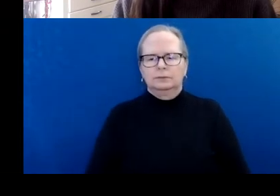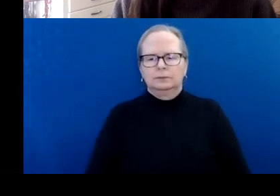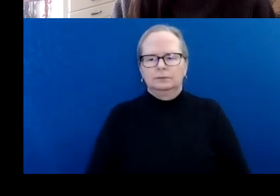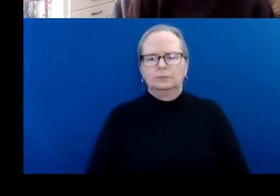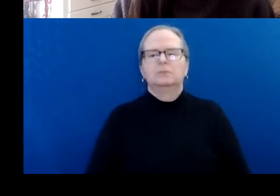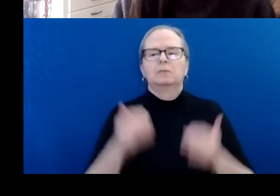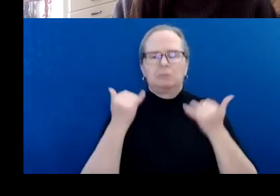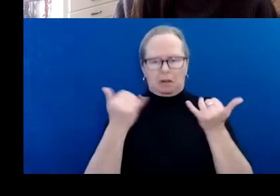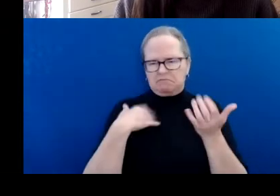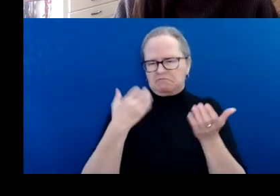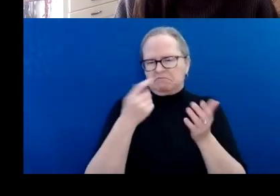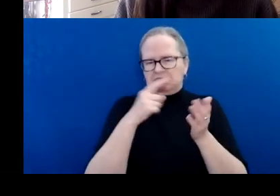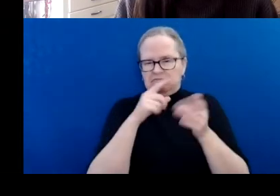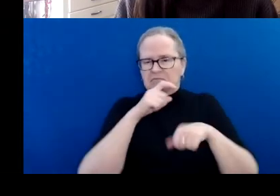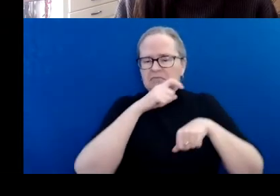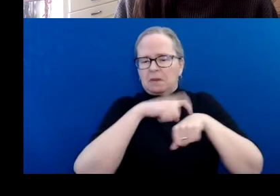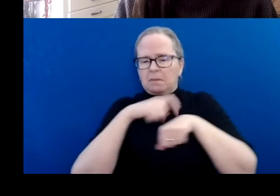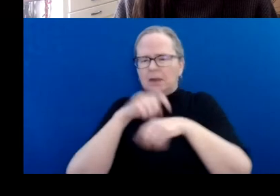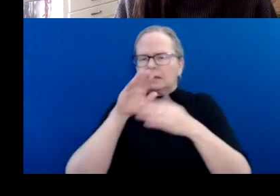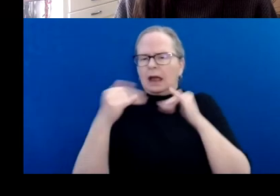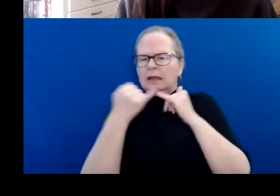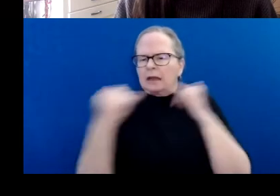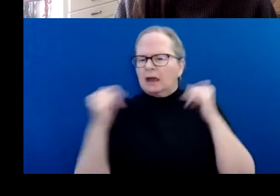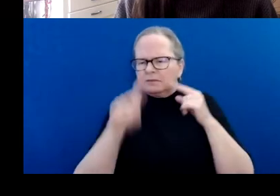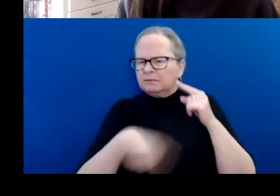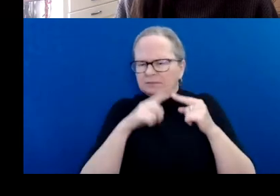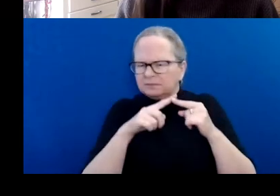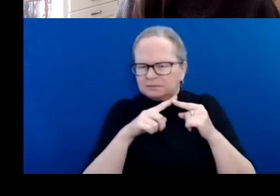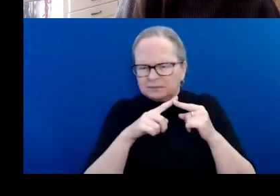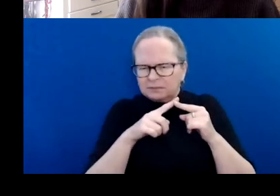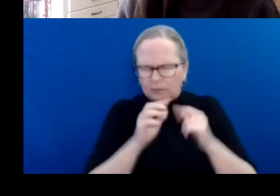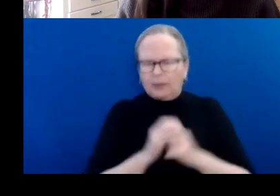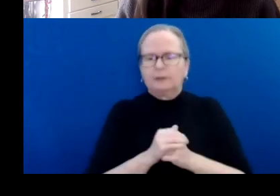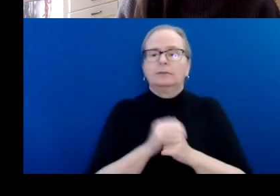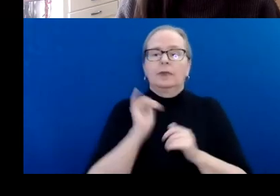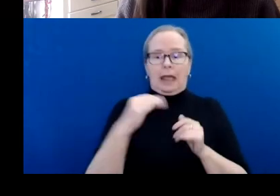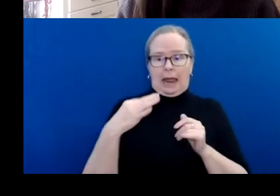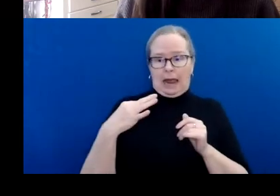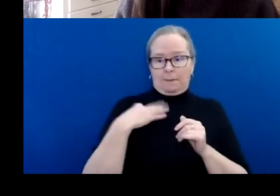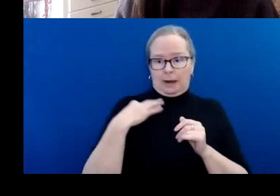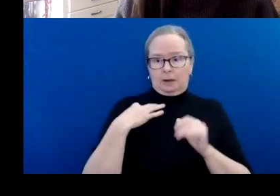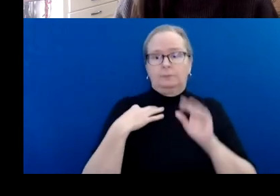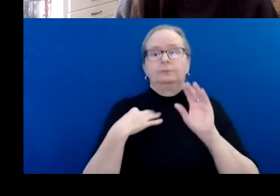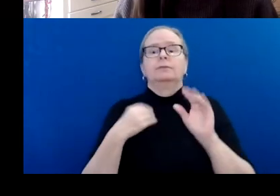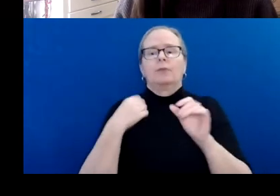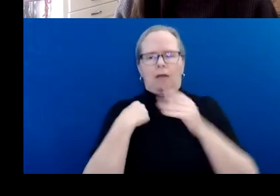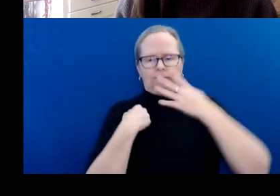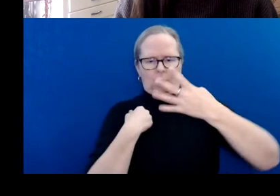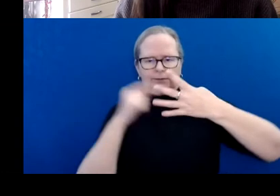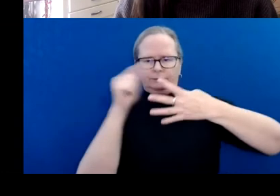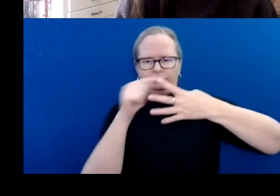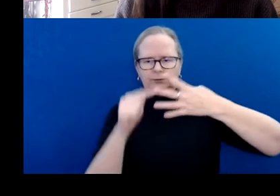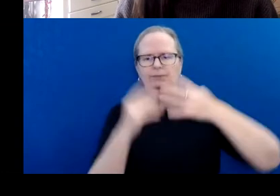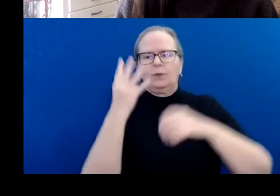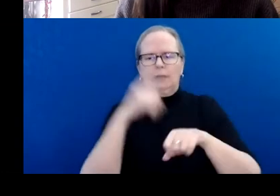We will accept applications in four intakes throughout the year between March to November 2022.